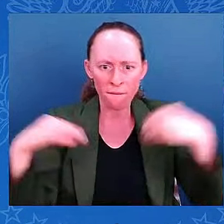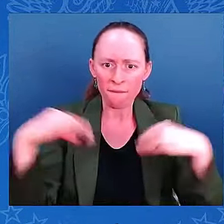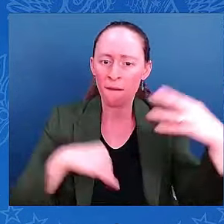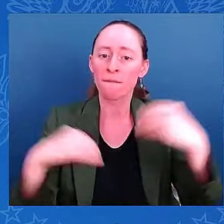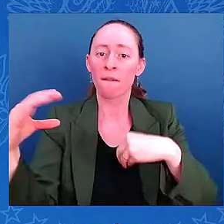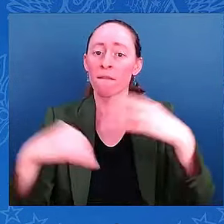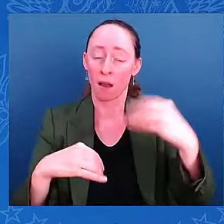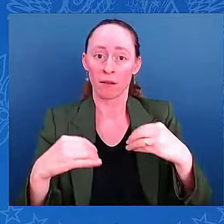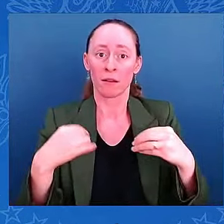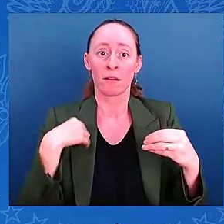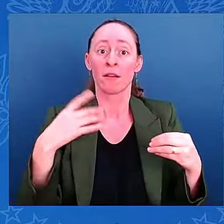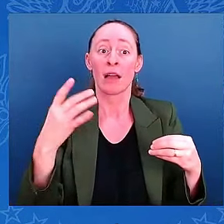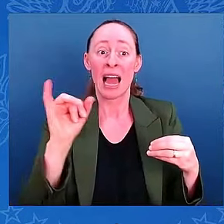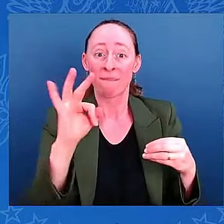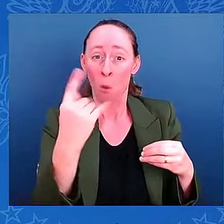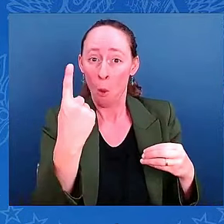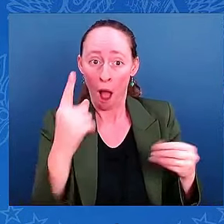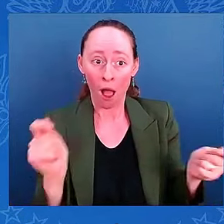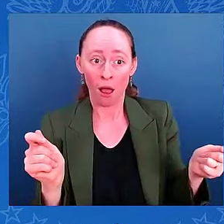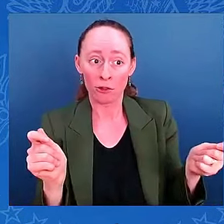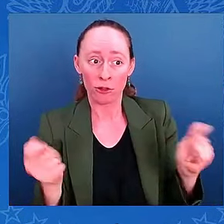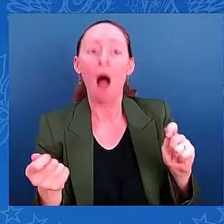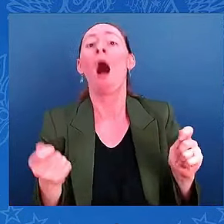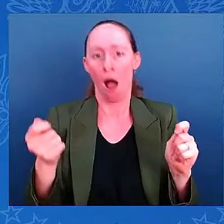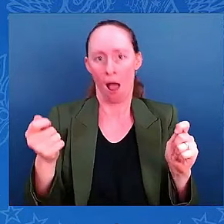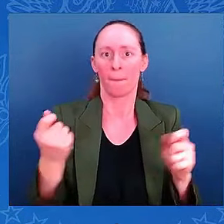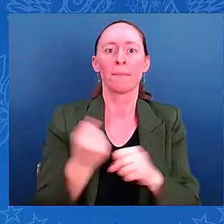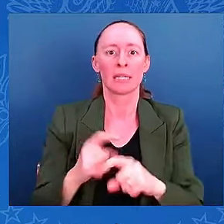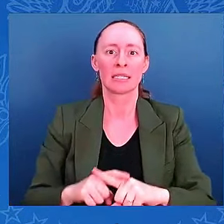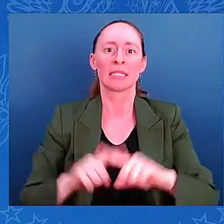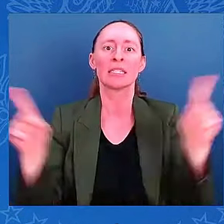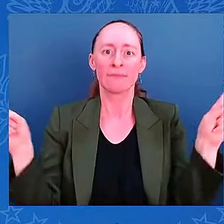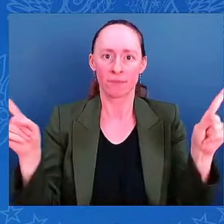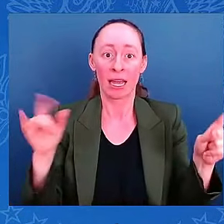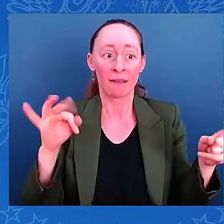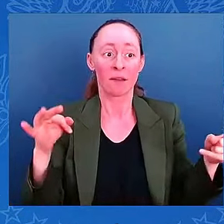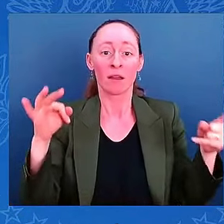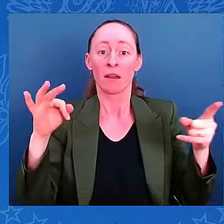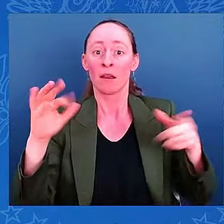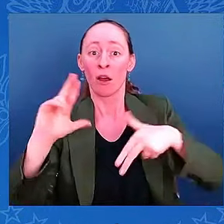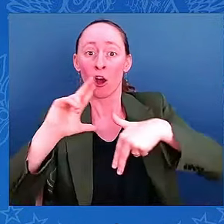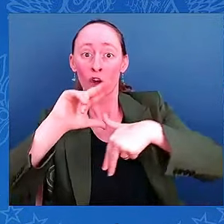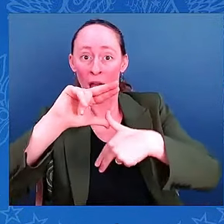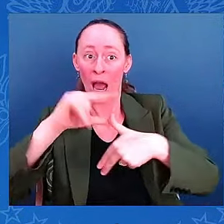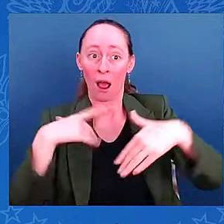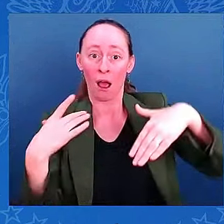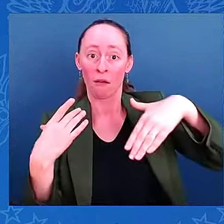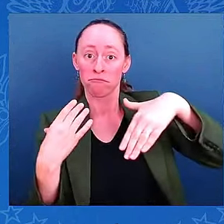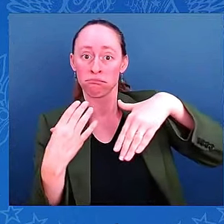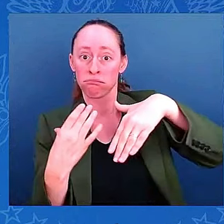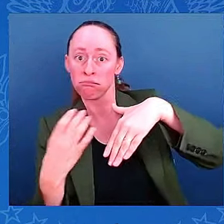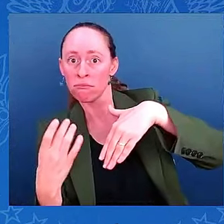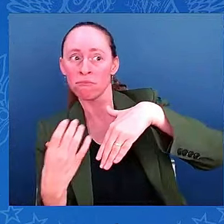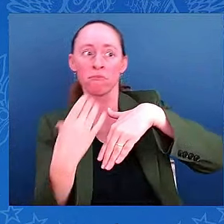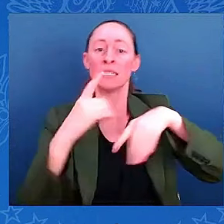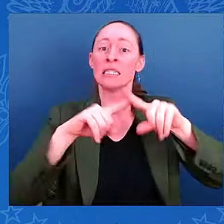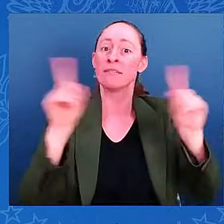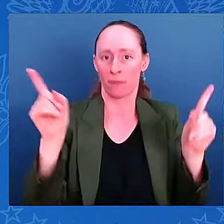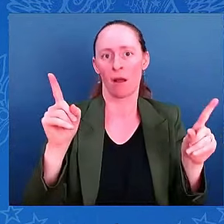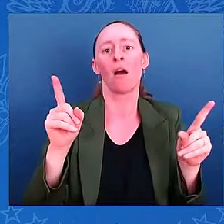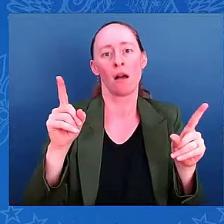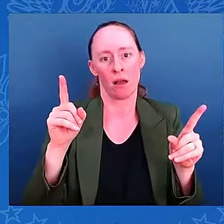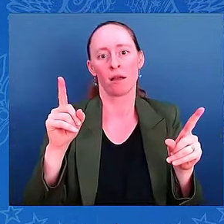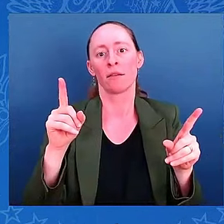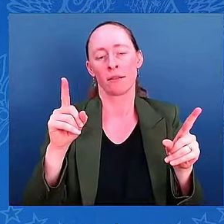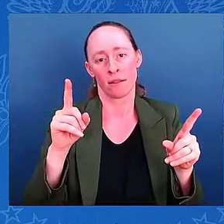really do matter. Those small wobbles make a difference in the storm surge. And all these big storms, they wobble and wiggle all the way in. We'll see that